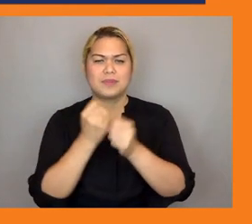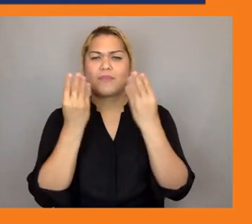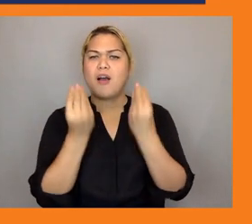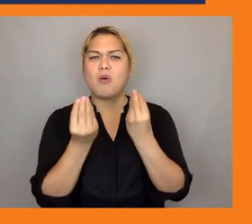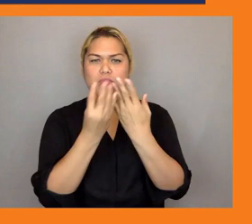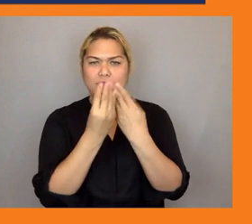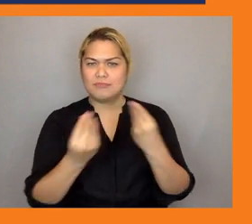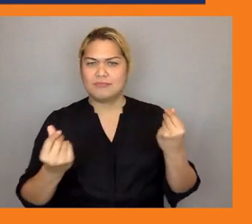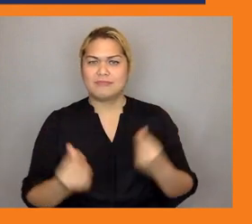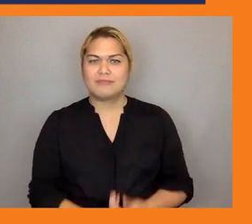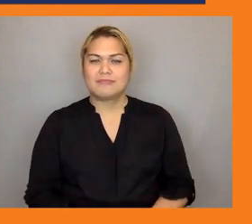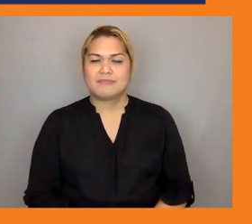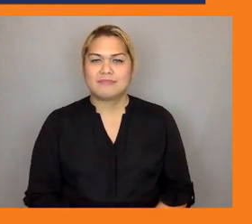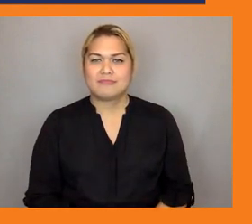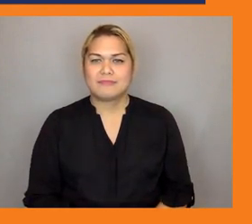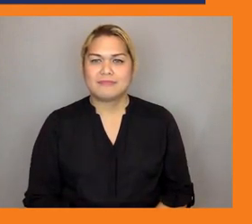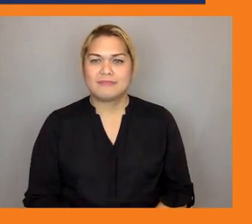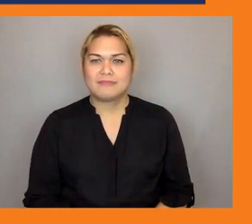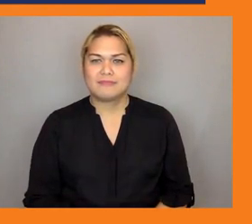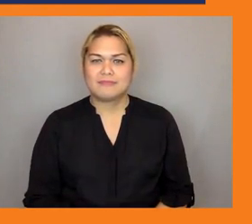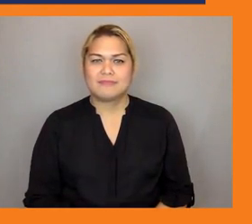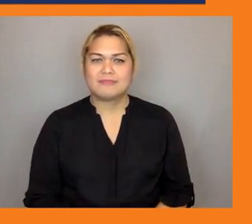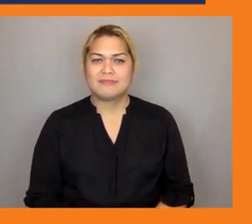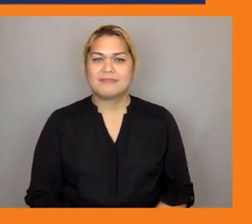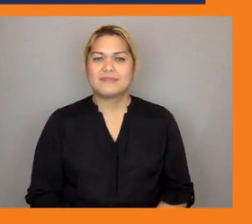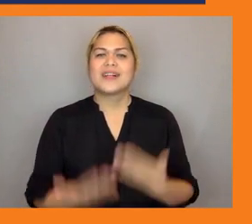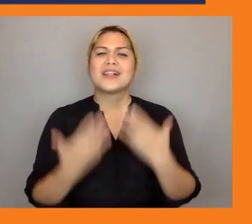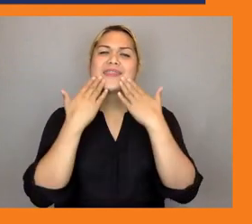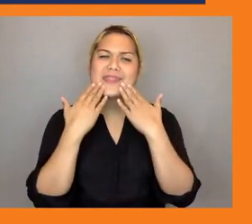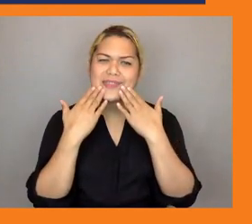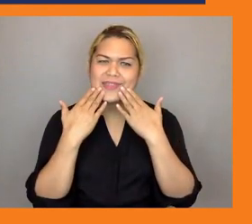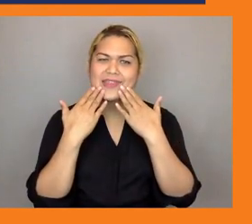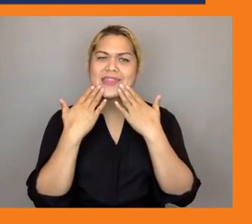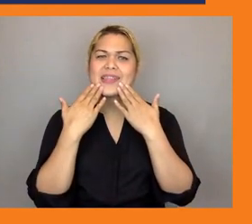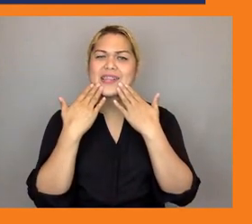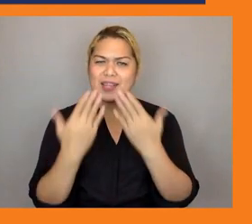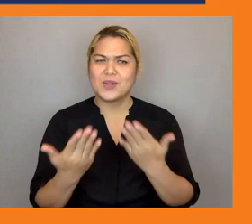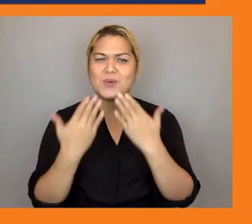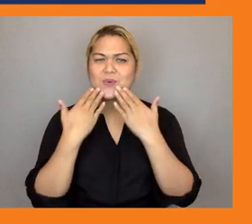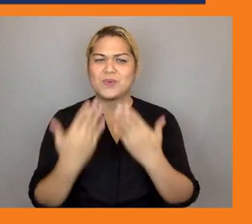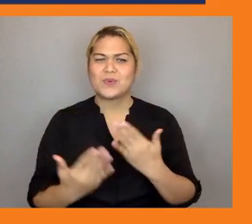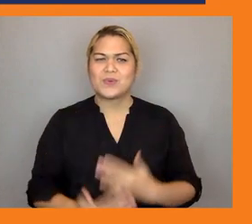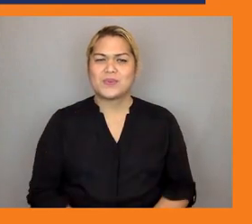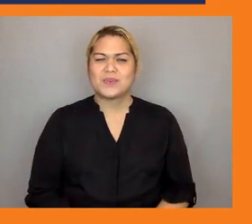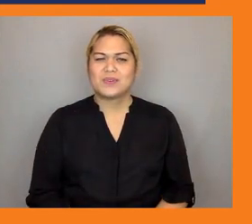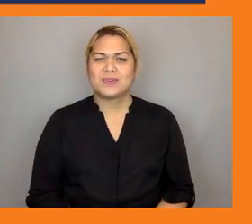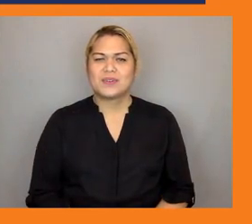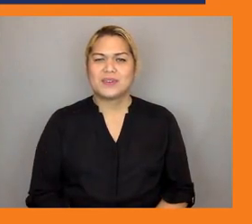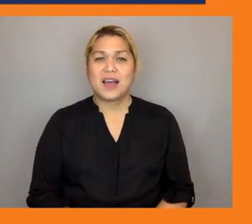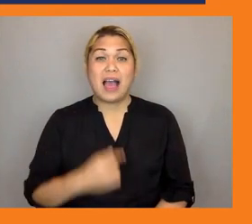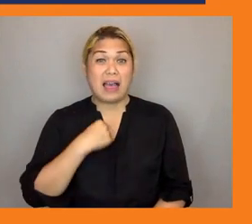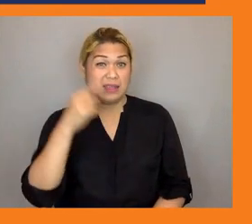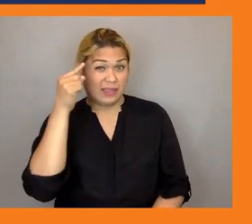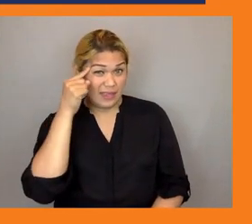sure sure thanks simon um for the question so i think if we look at what adb is doing we can think of it